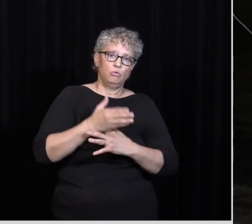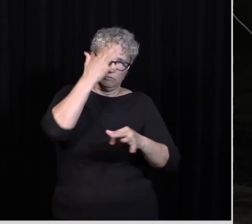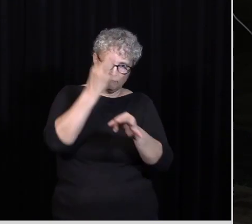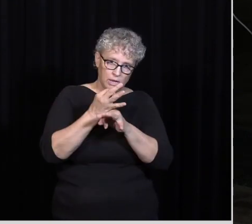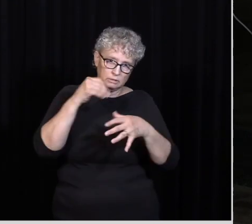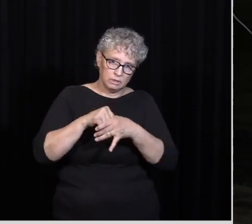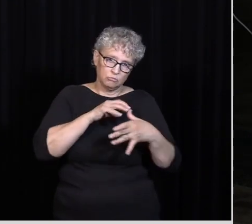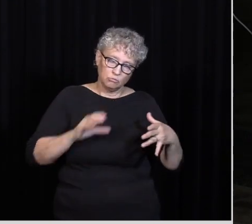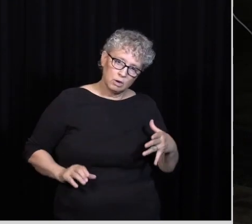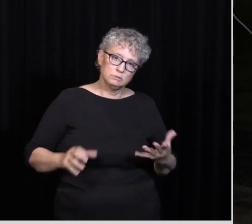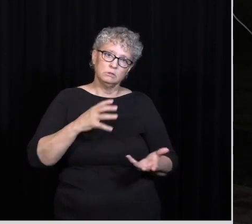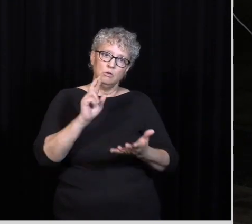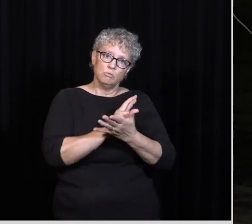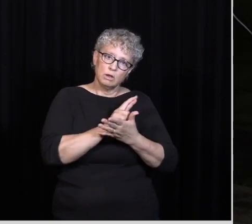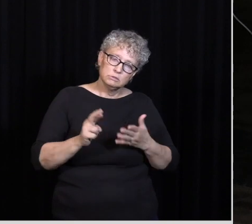Christ